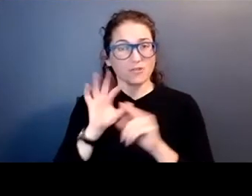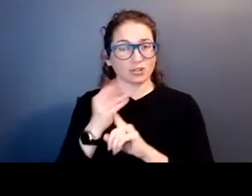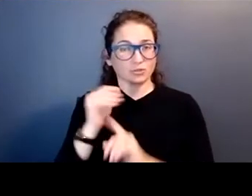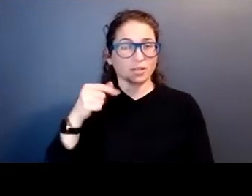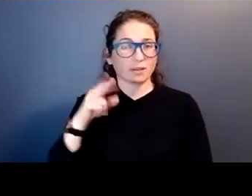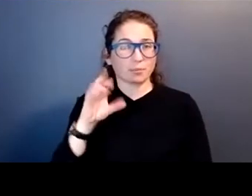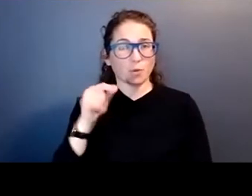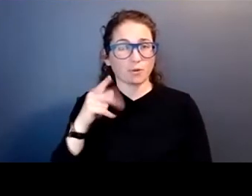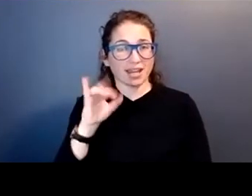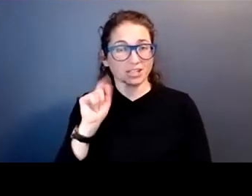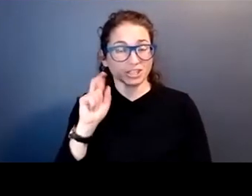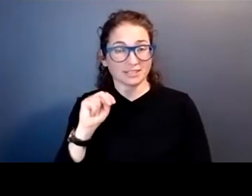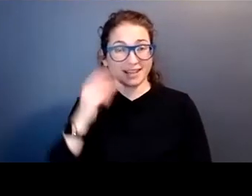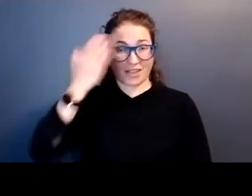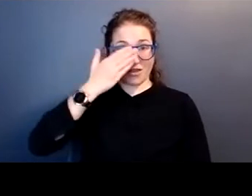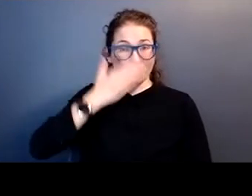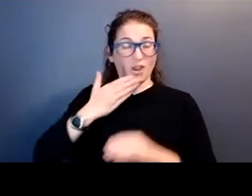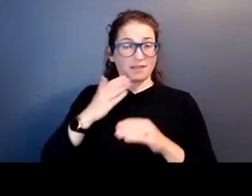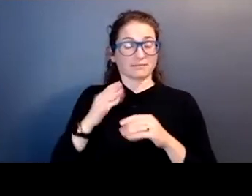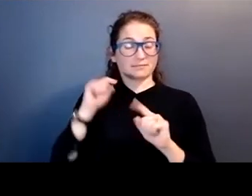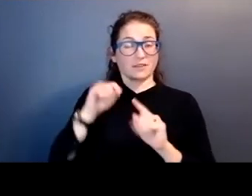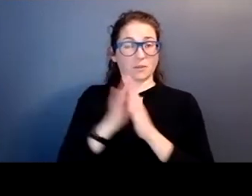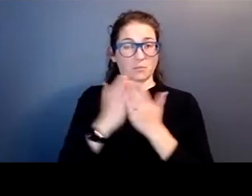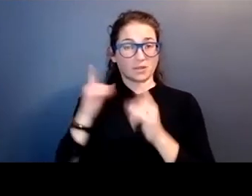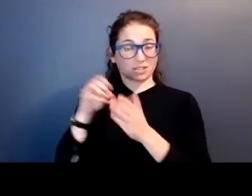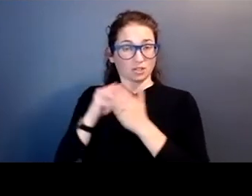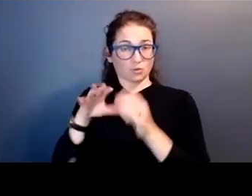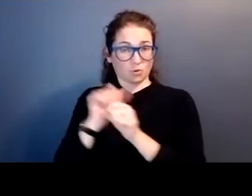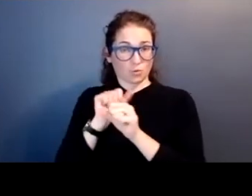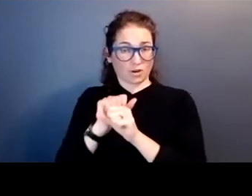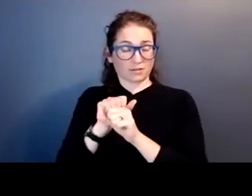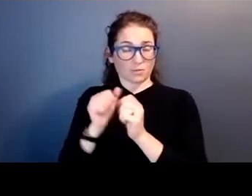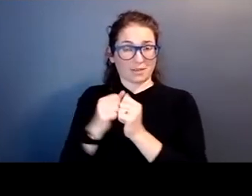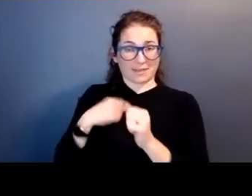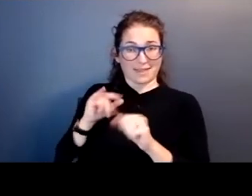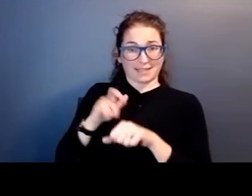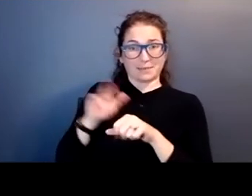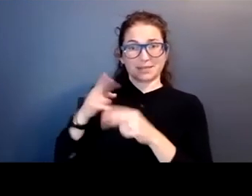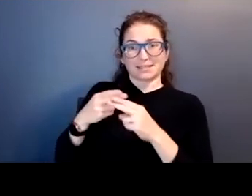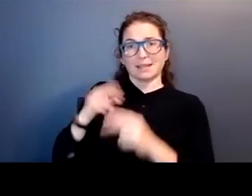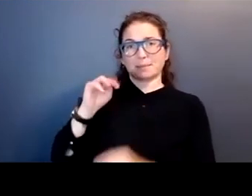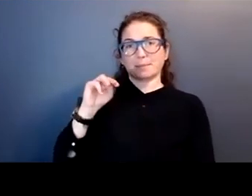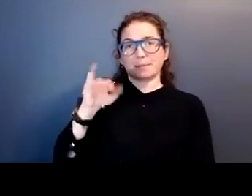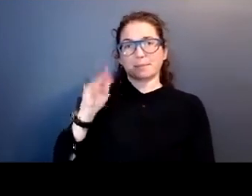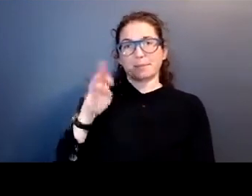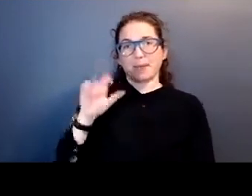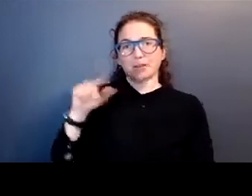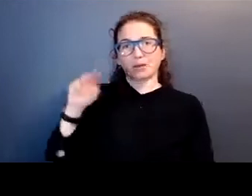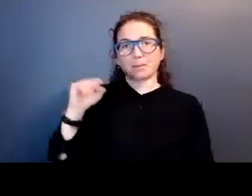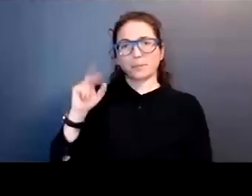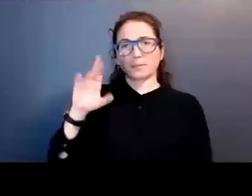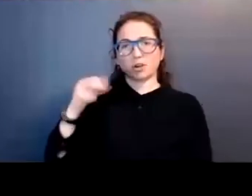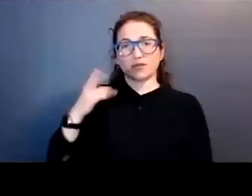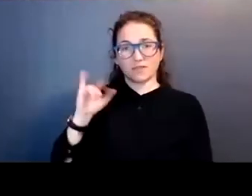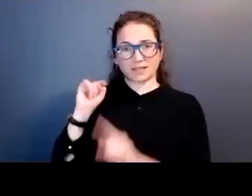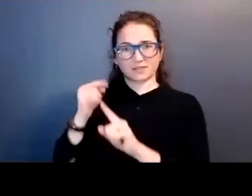is, was a student at that time who worked on my campaign. Um, and, and his name is Michael Murphy. He's a young student from Pachanga, was a